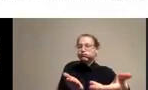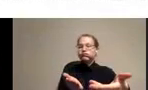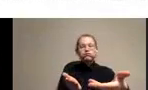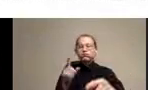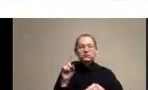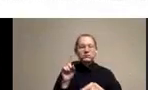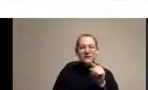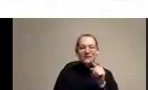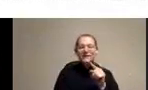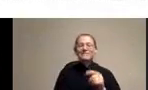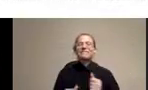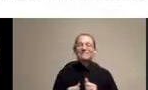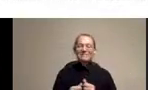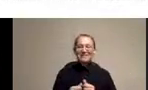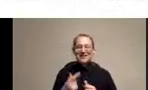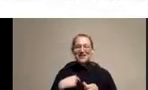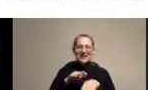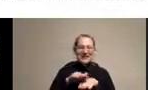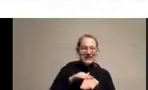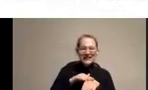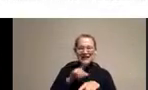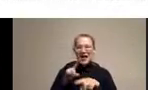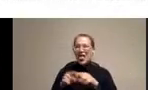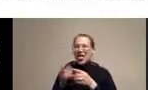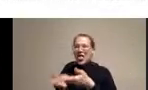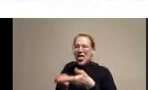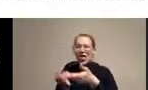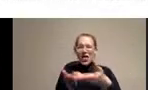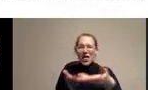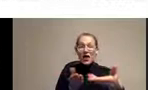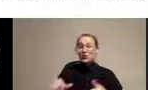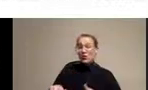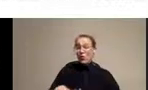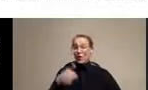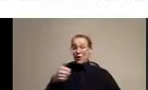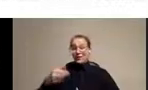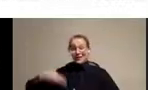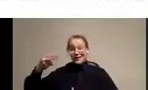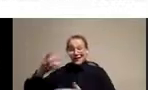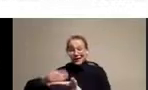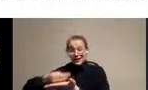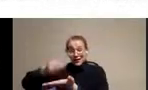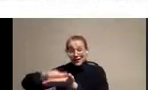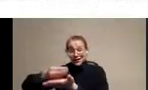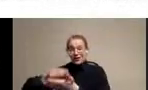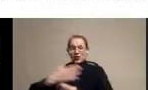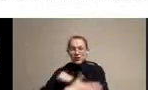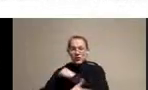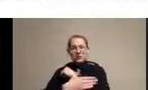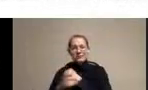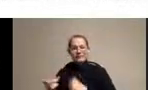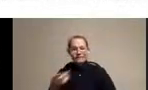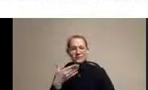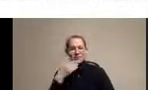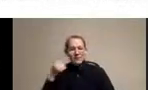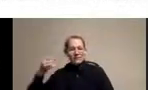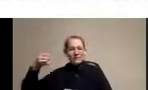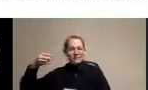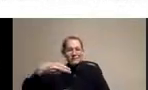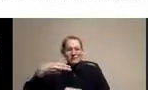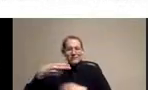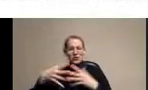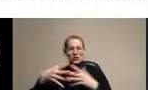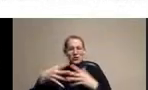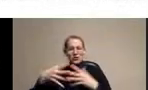fact, we have lagged behind substantially other large high-income countries in vaccinating people. What you see is here on the left is the share of population fully vaccinated. On the right,